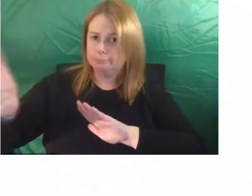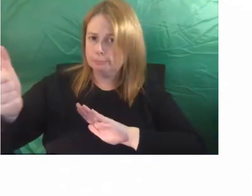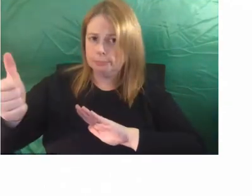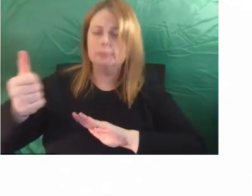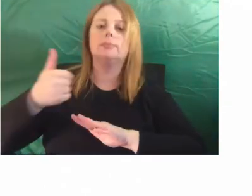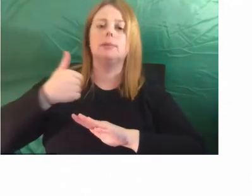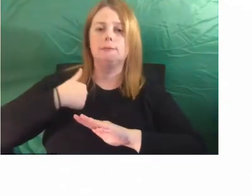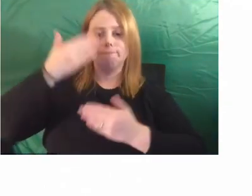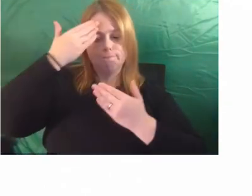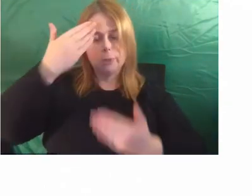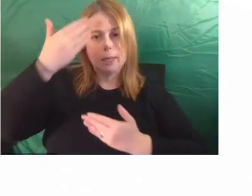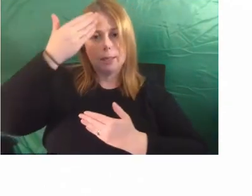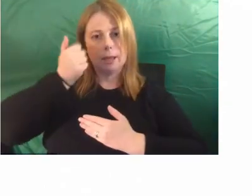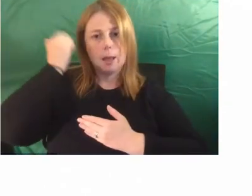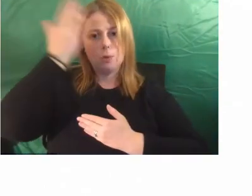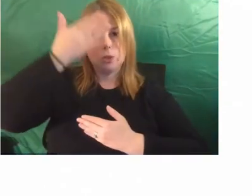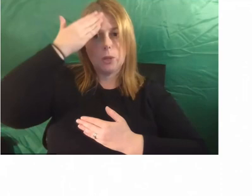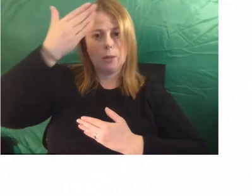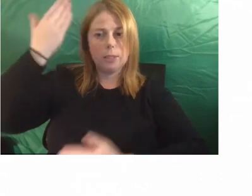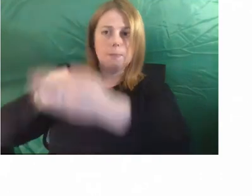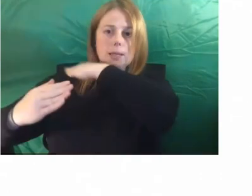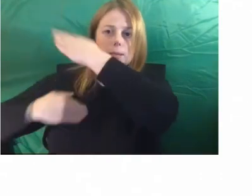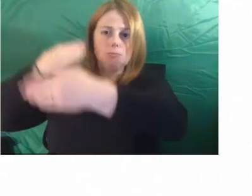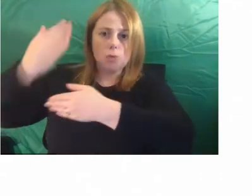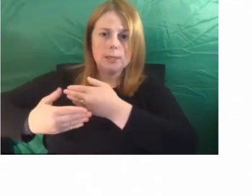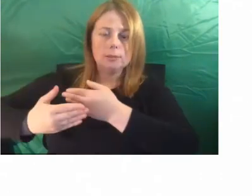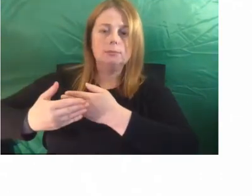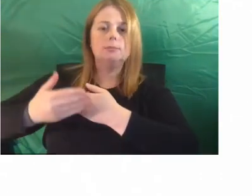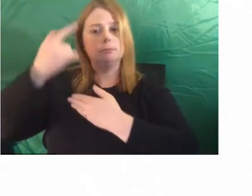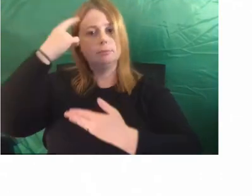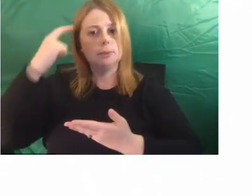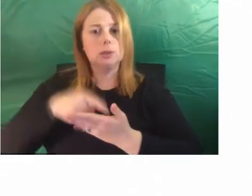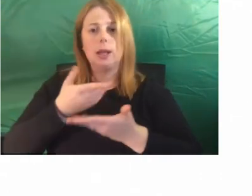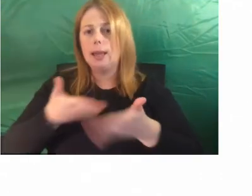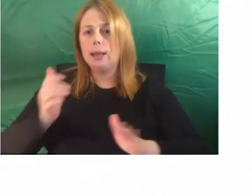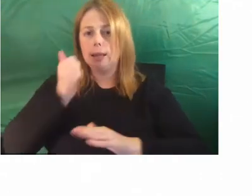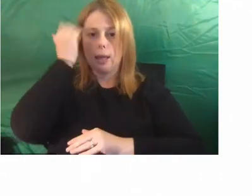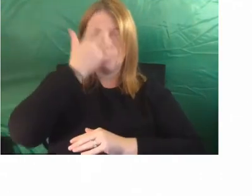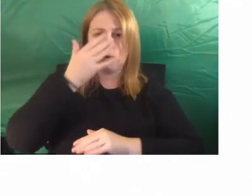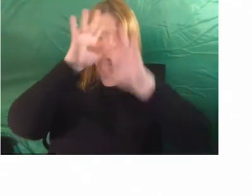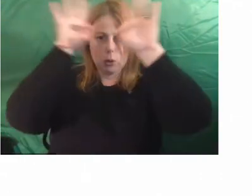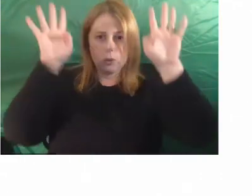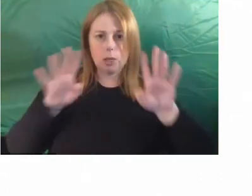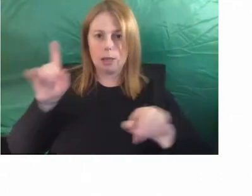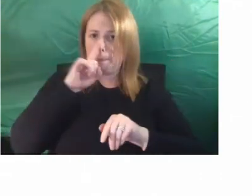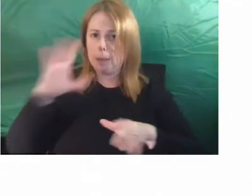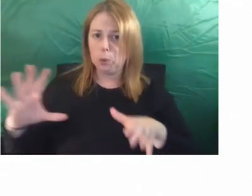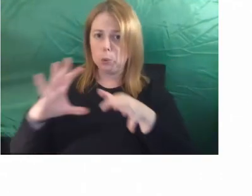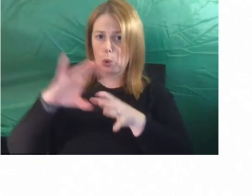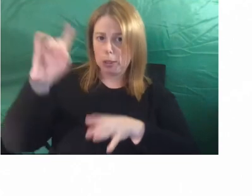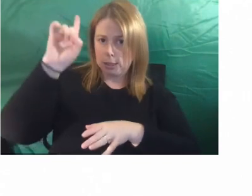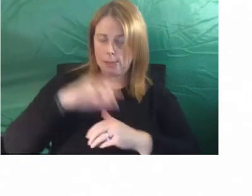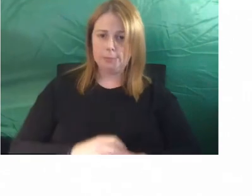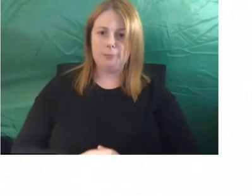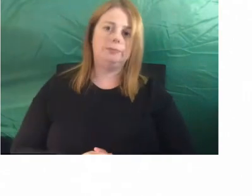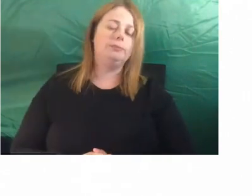to Aboriginal elders past and present, as well as acknowledging any Aboriginal and Torres Strait Islander people who might be joining us today. Our